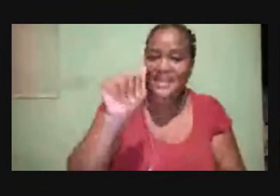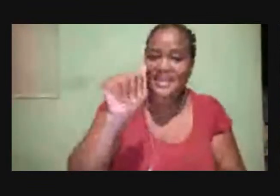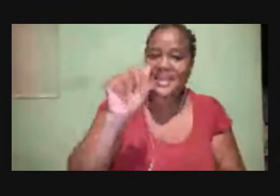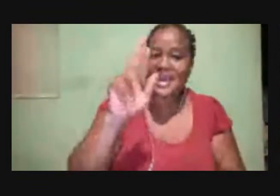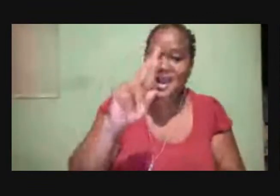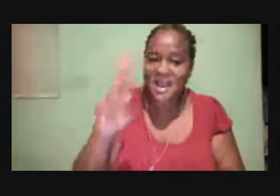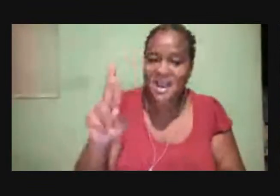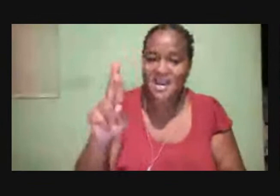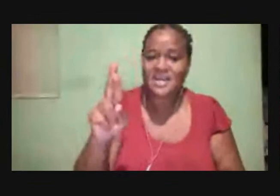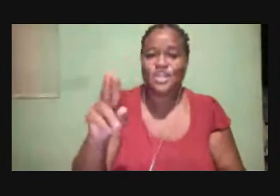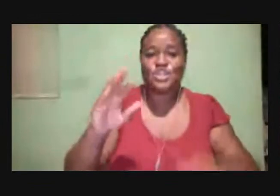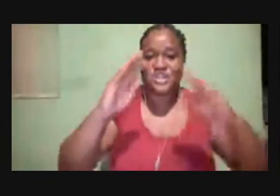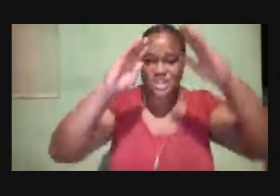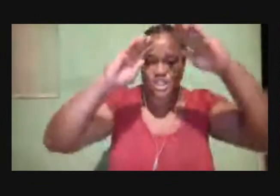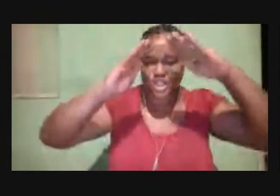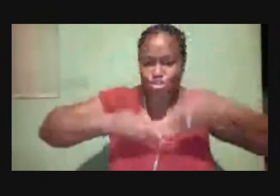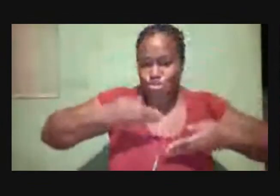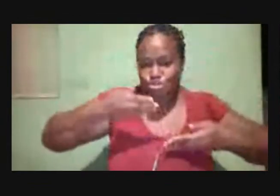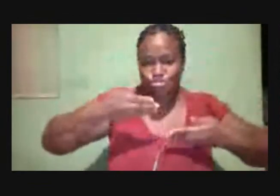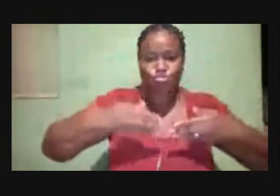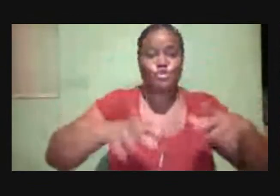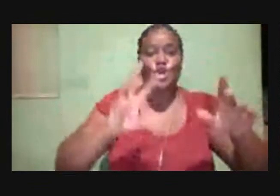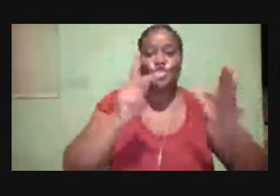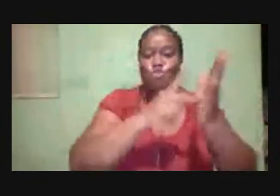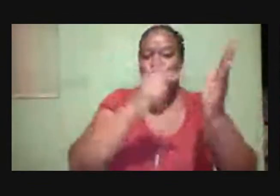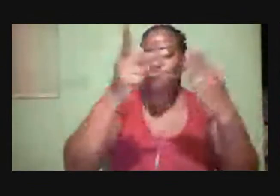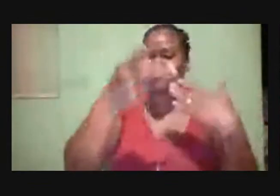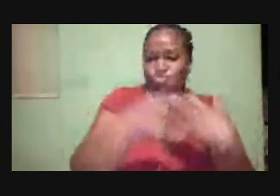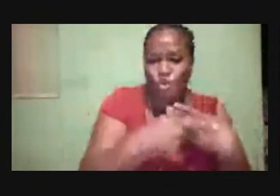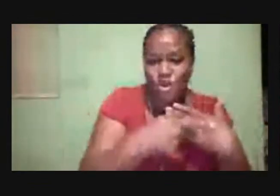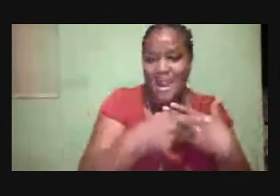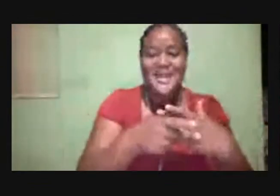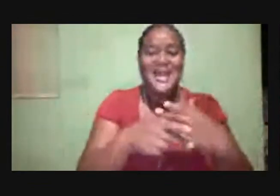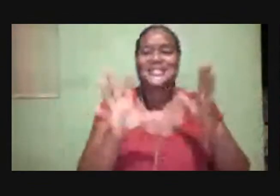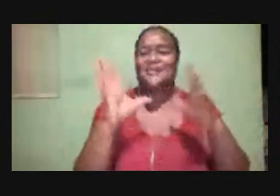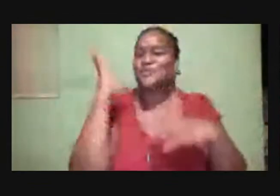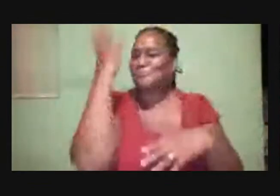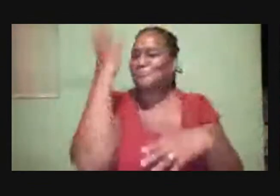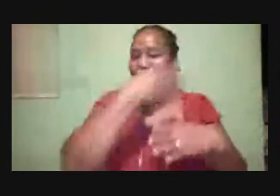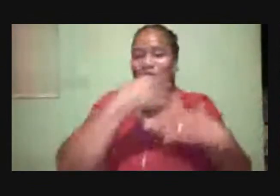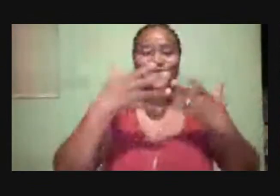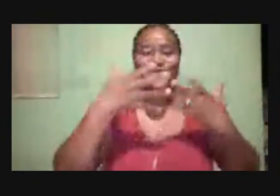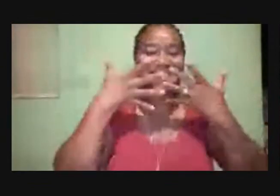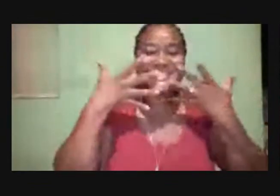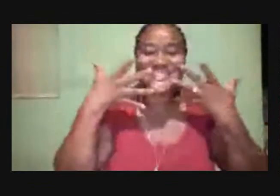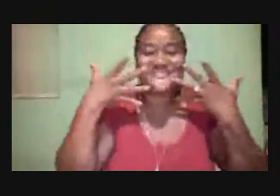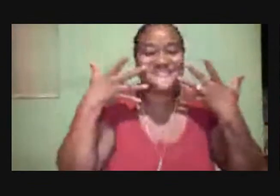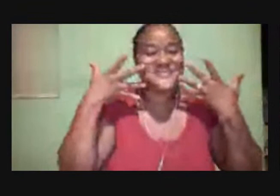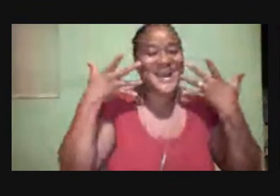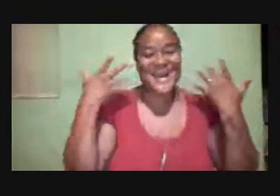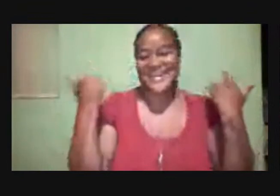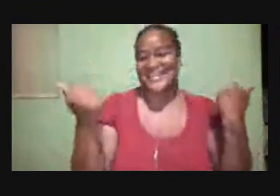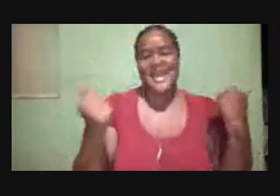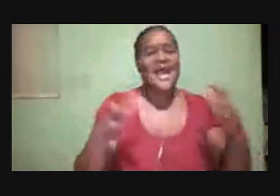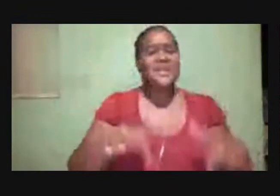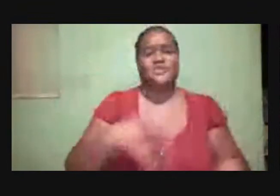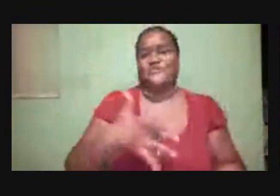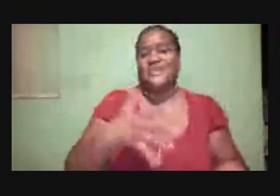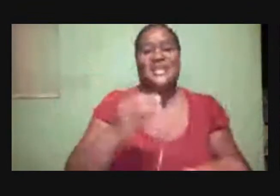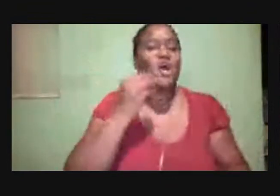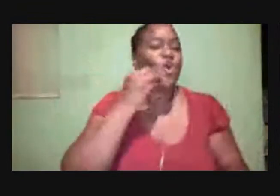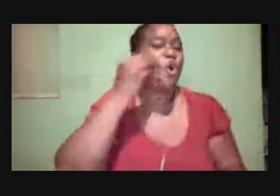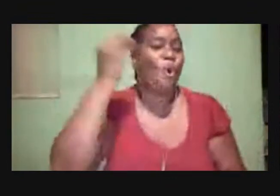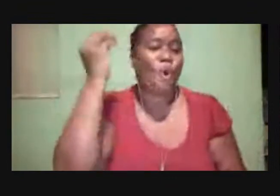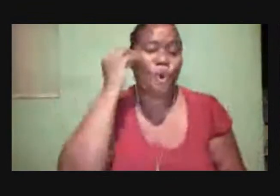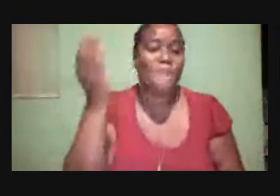Night after night And she comes with this beautiful smile And so radiant And you feel at home So, Sister Carr